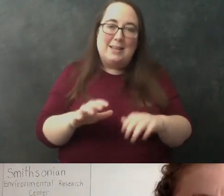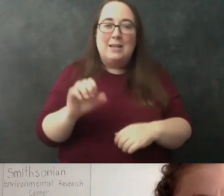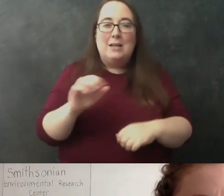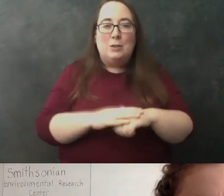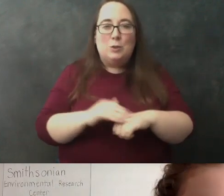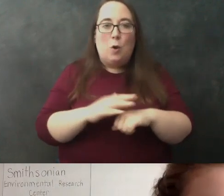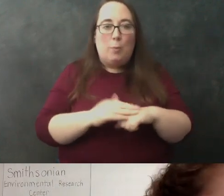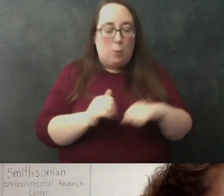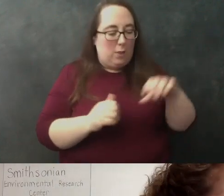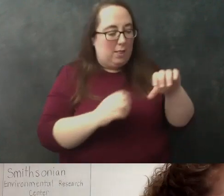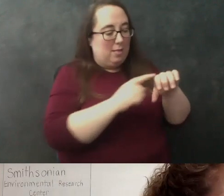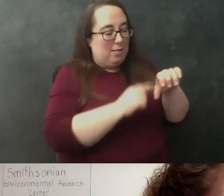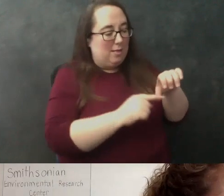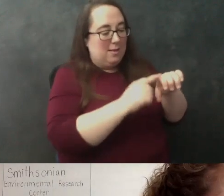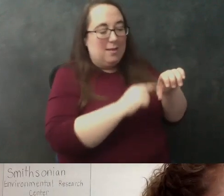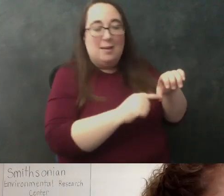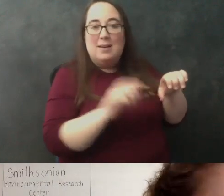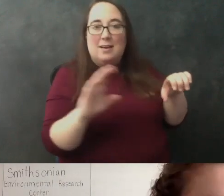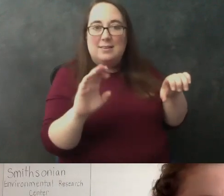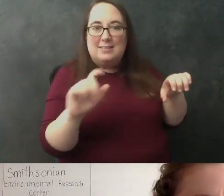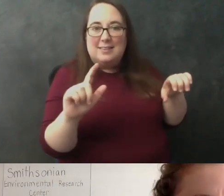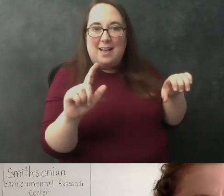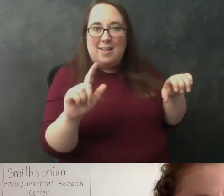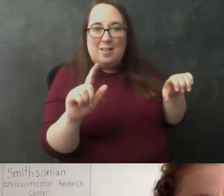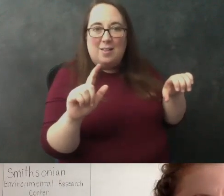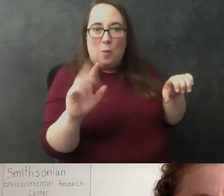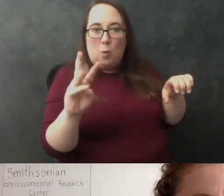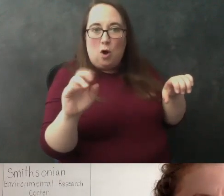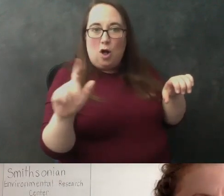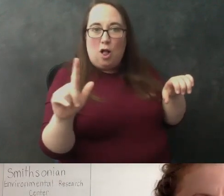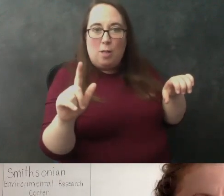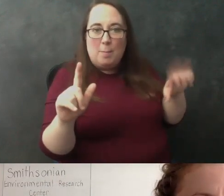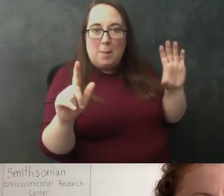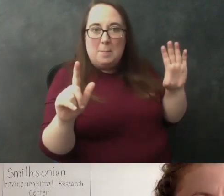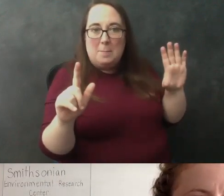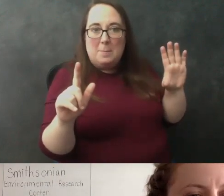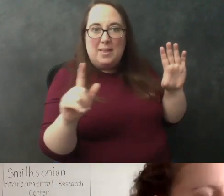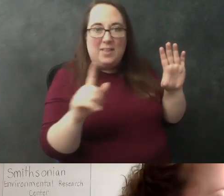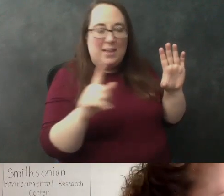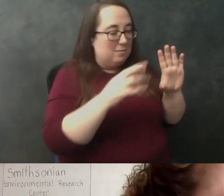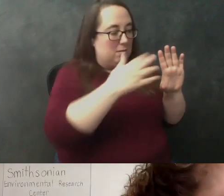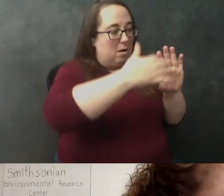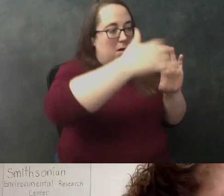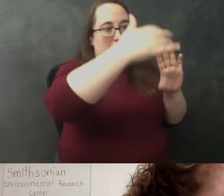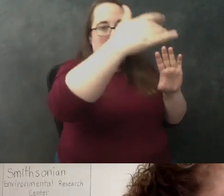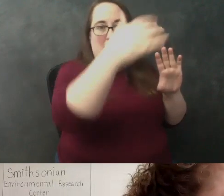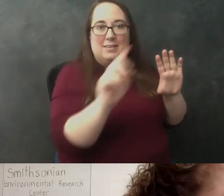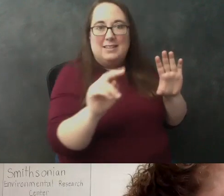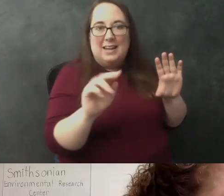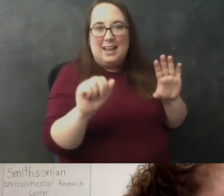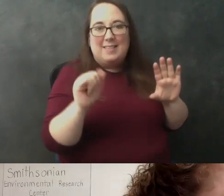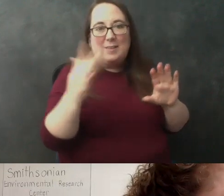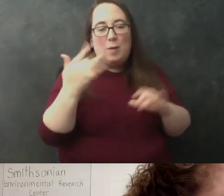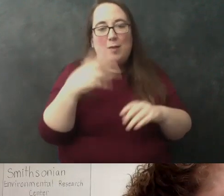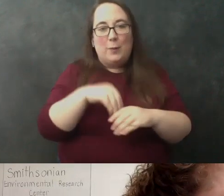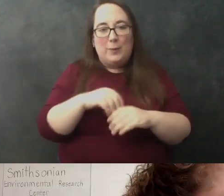break open that um that cell wall and release the dna and so that's why we're putting soap in here with us and